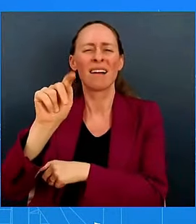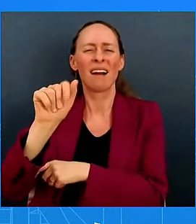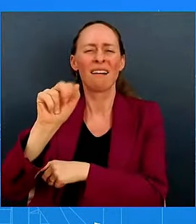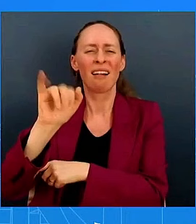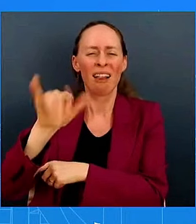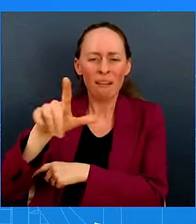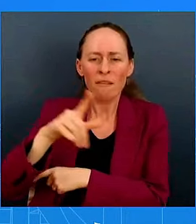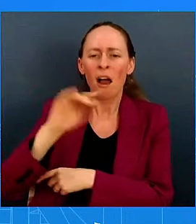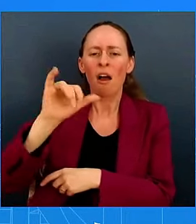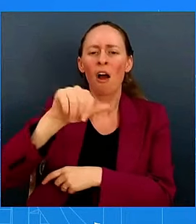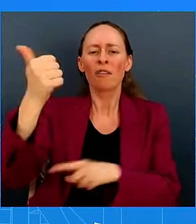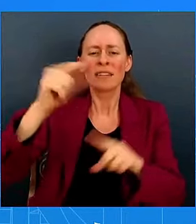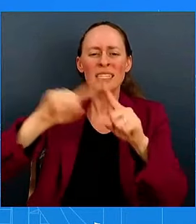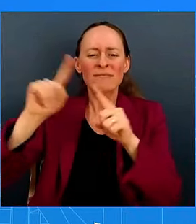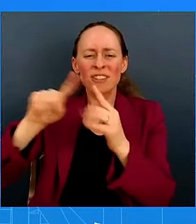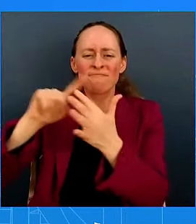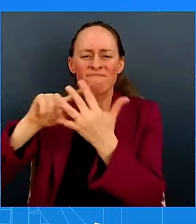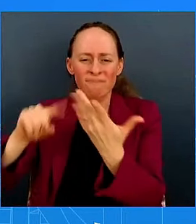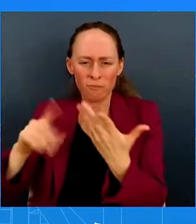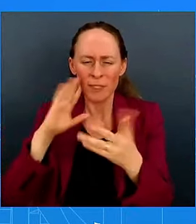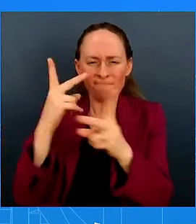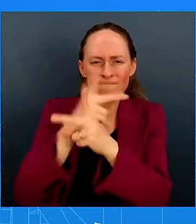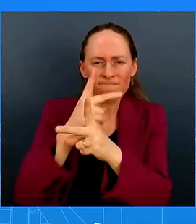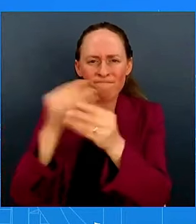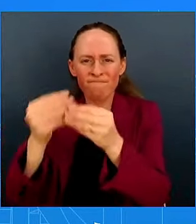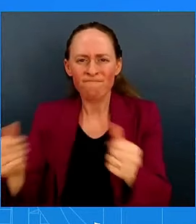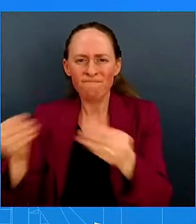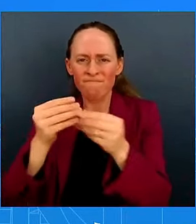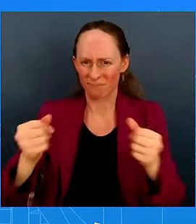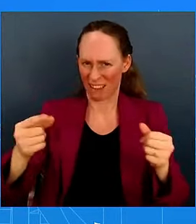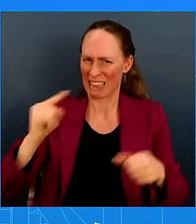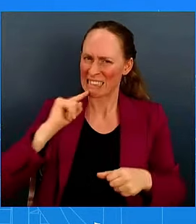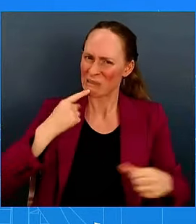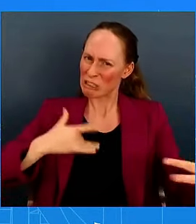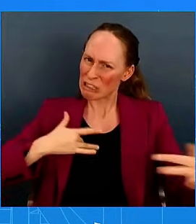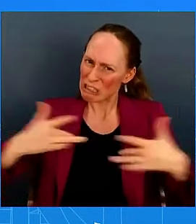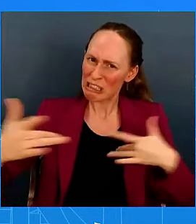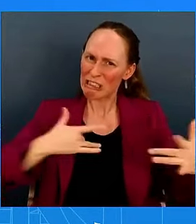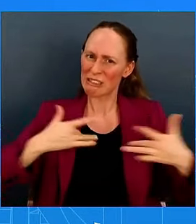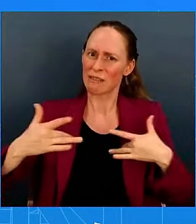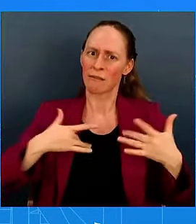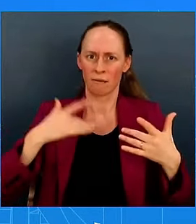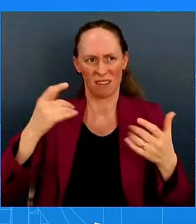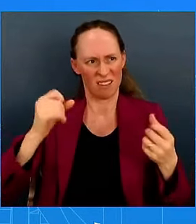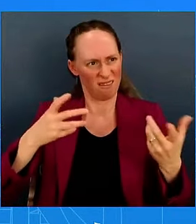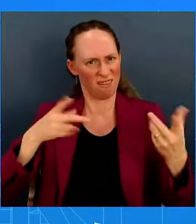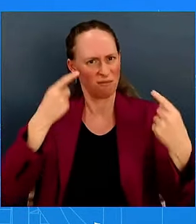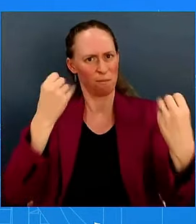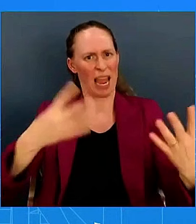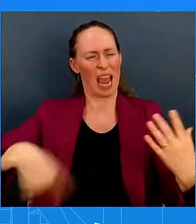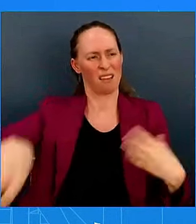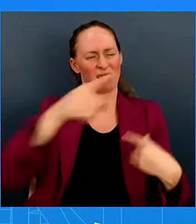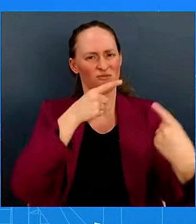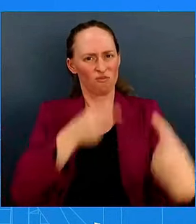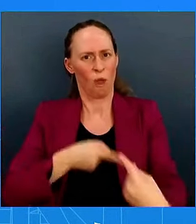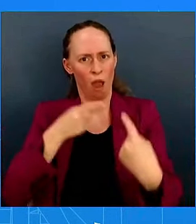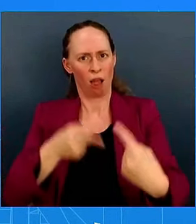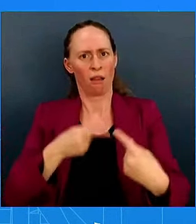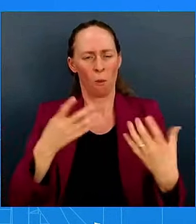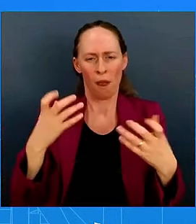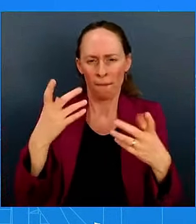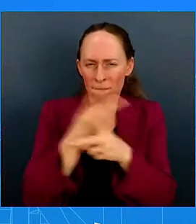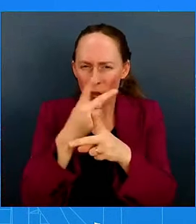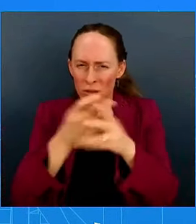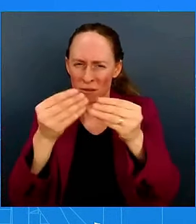global health and safety challenges of our lives. The meeting reflects the President's vision of countries working together to deal with problems that cross